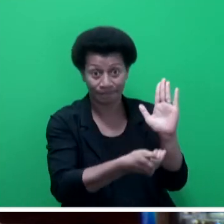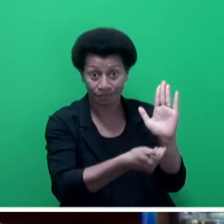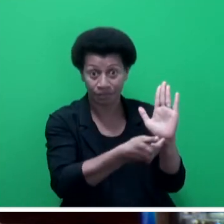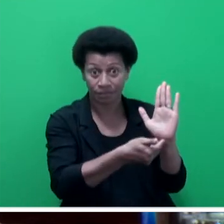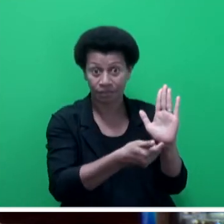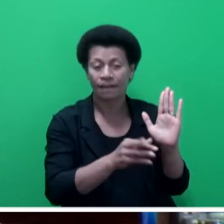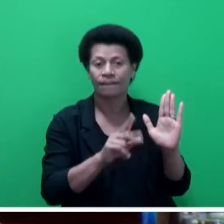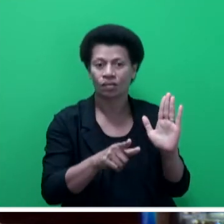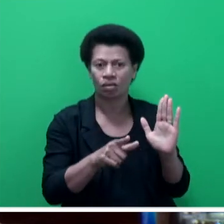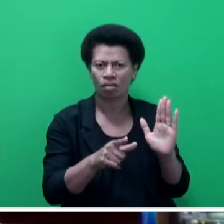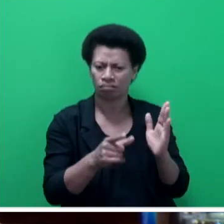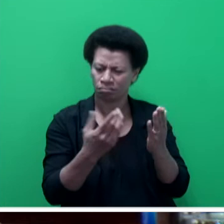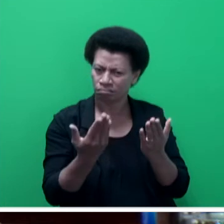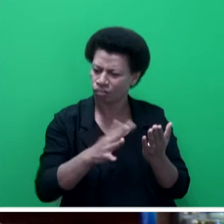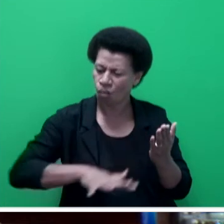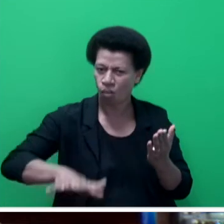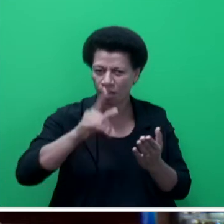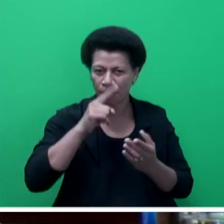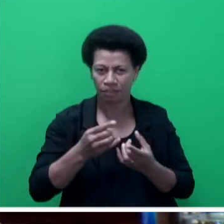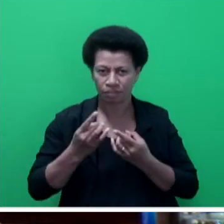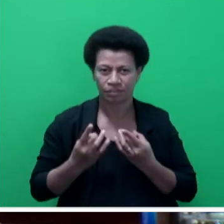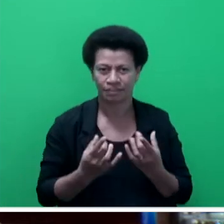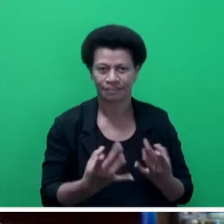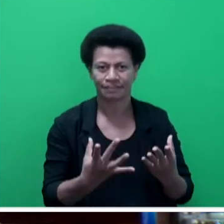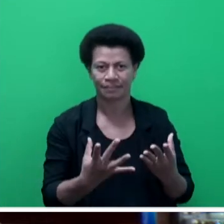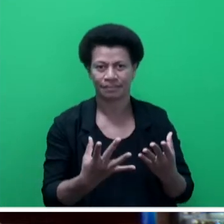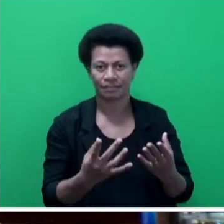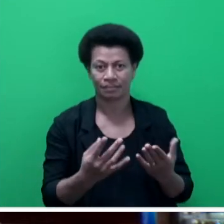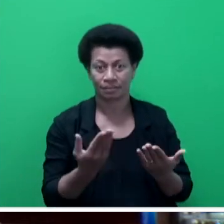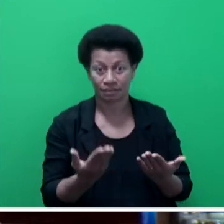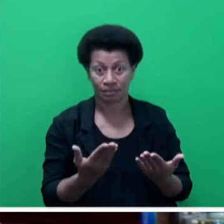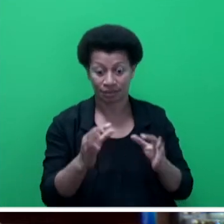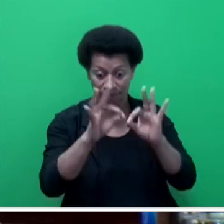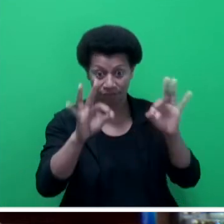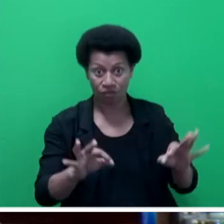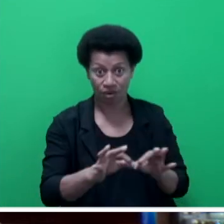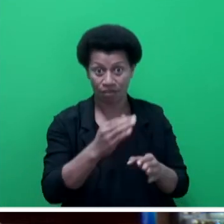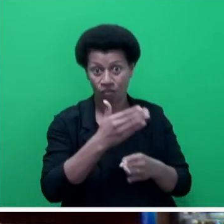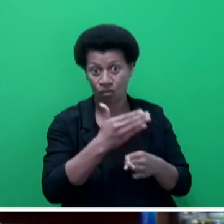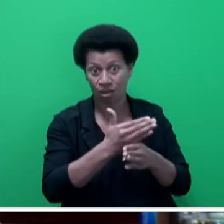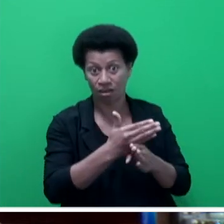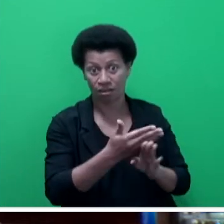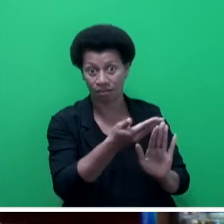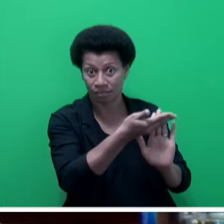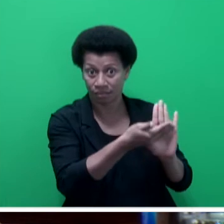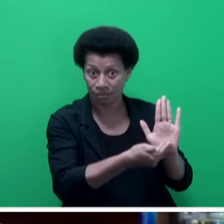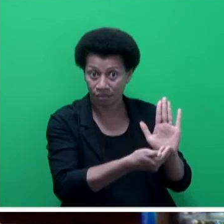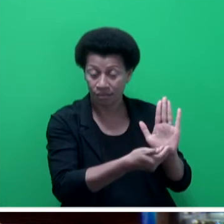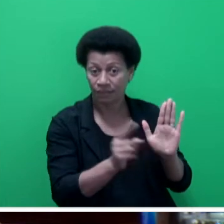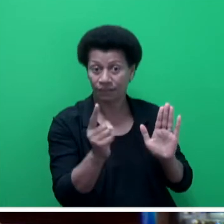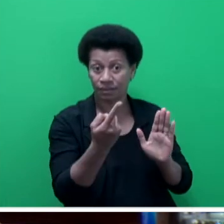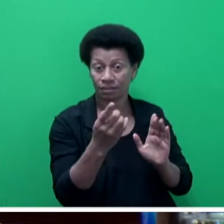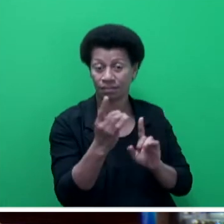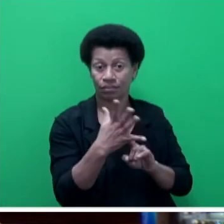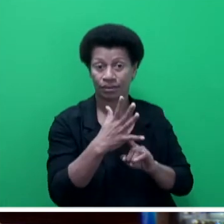as everyone's business. The model for this framework involves a four-step process, and the first and important step